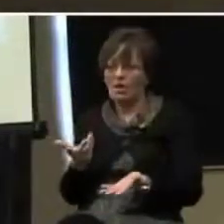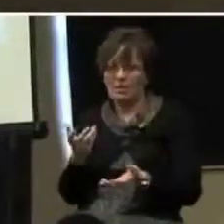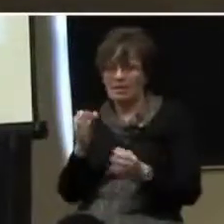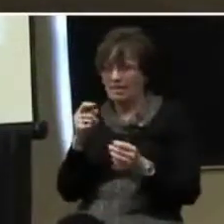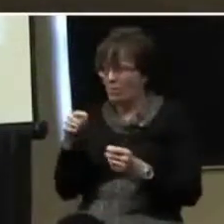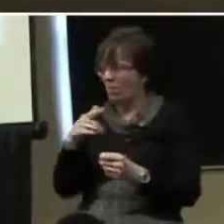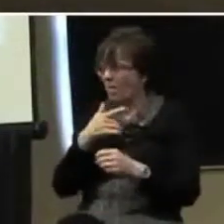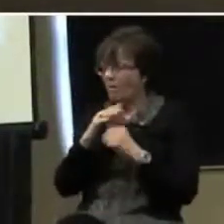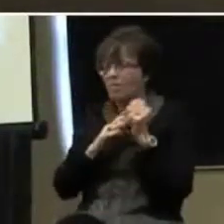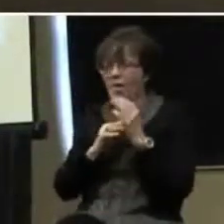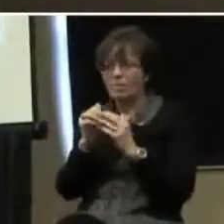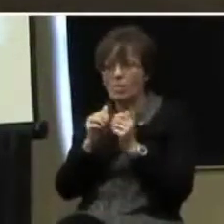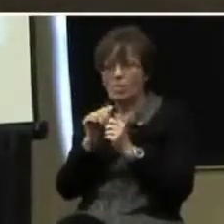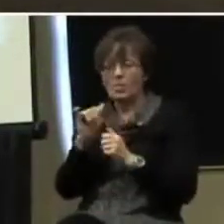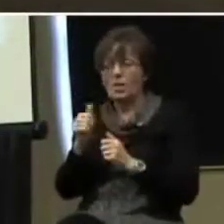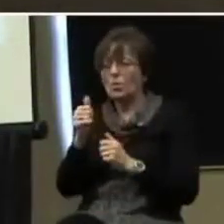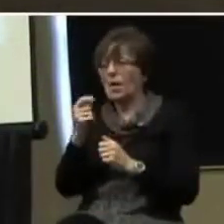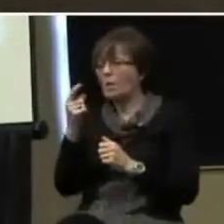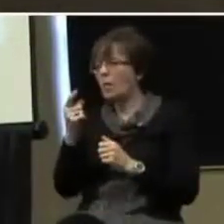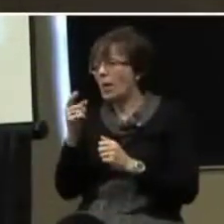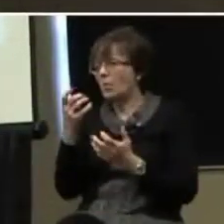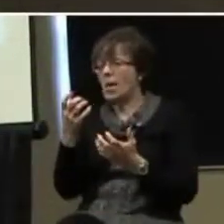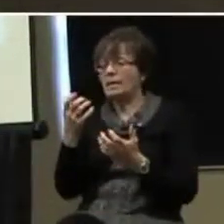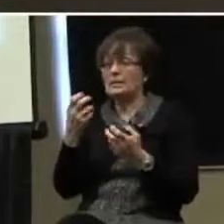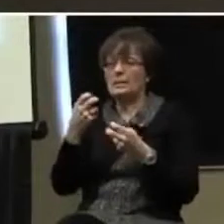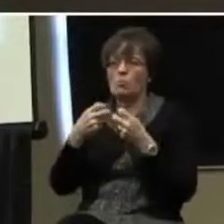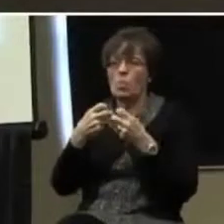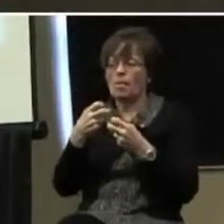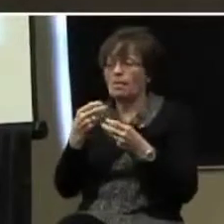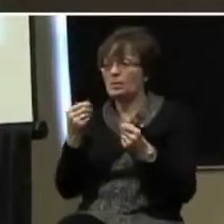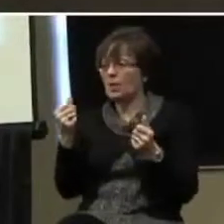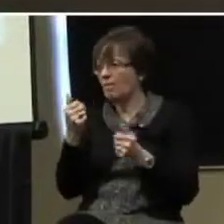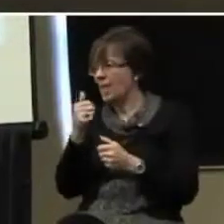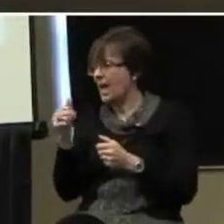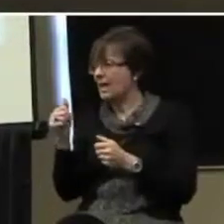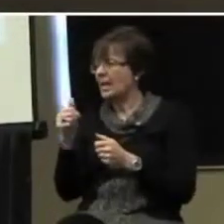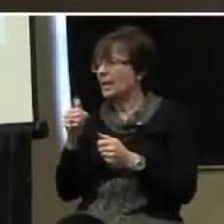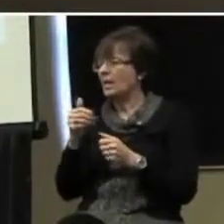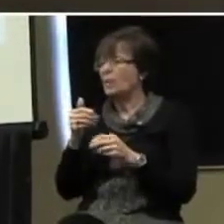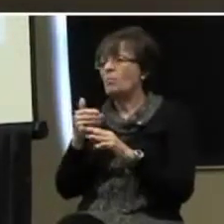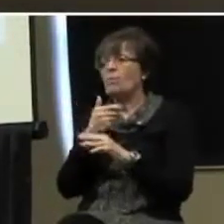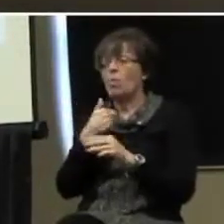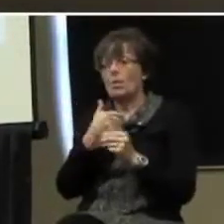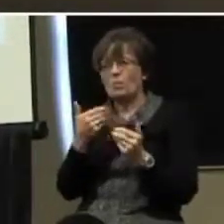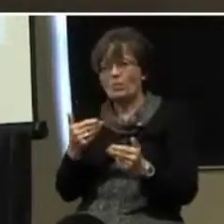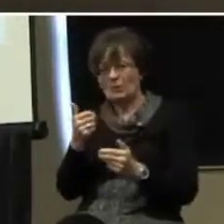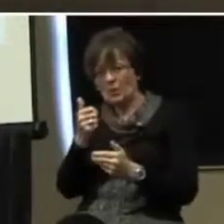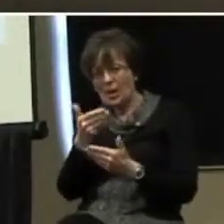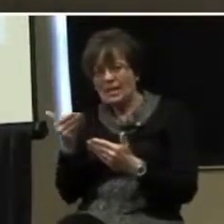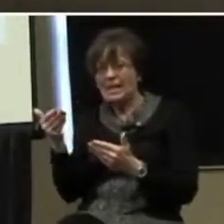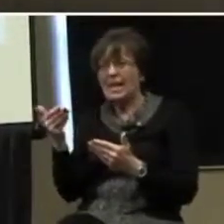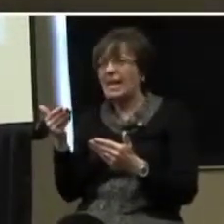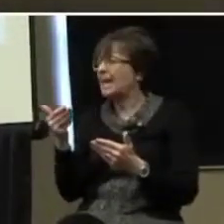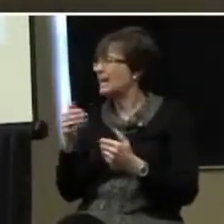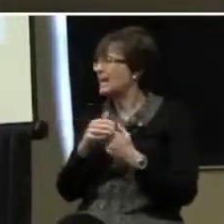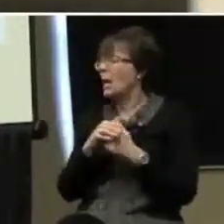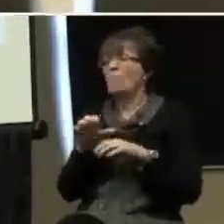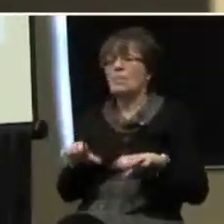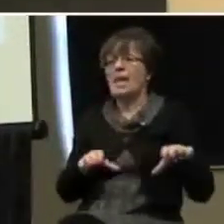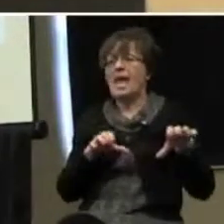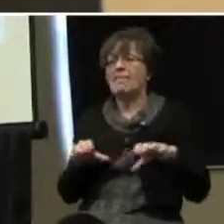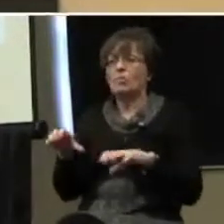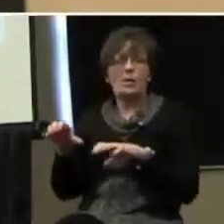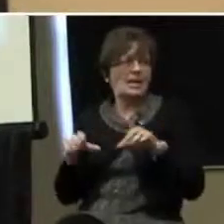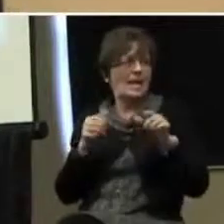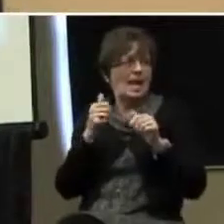if you guys are comfortable with that, or if anybody wants to problem solve. Are there any, before we move on, is there anything behaviorally?